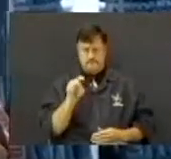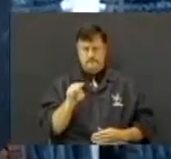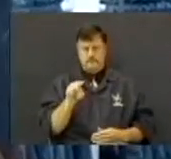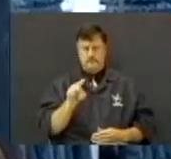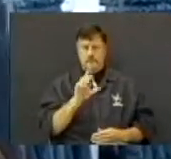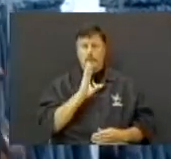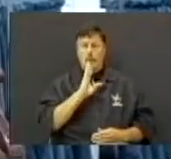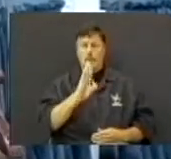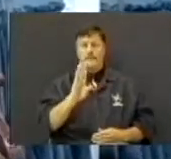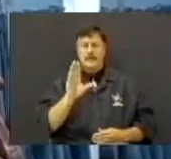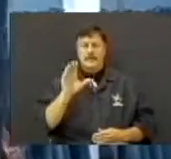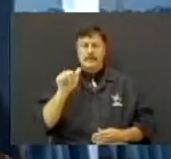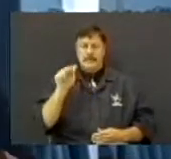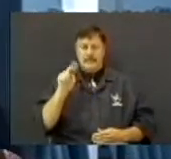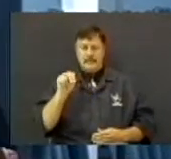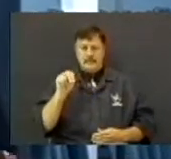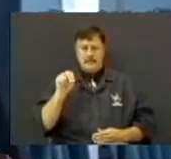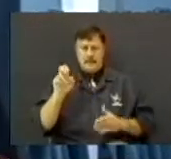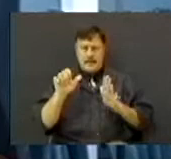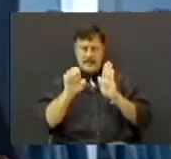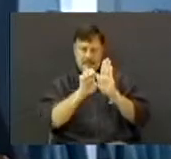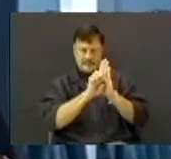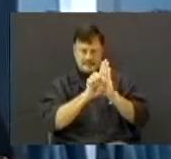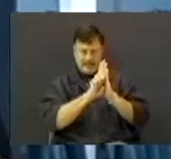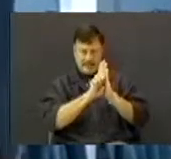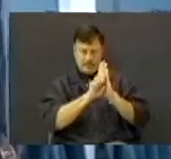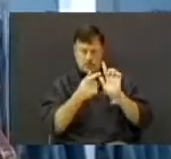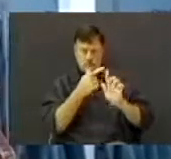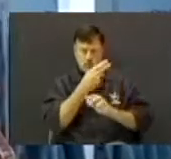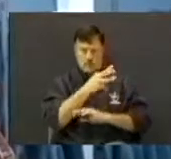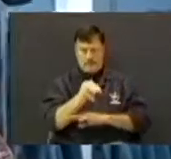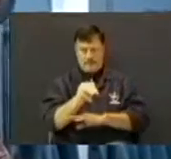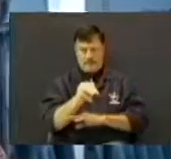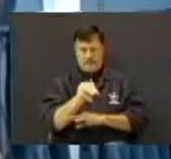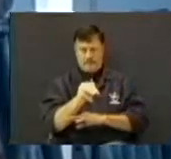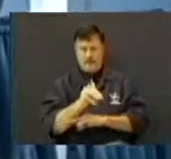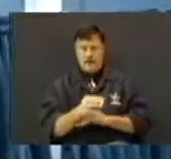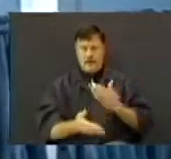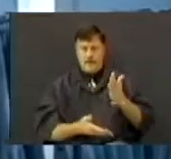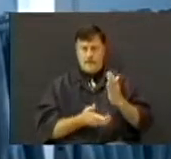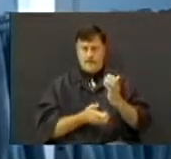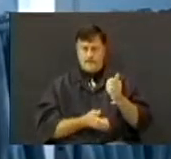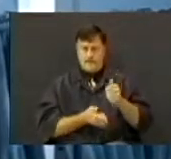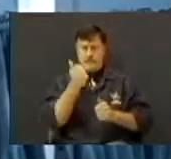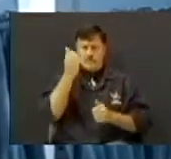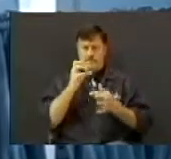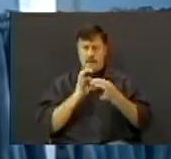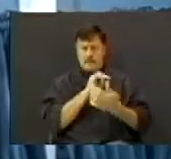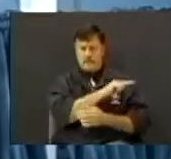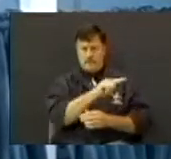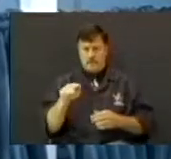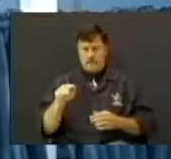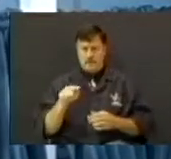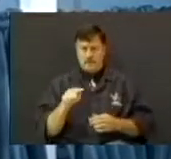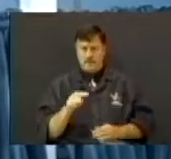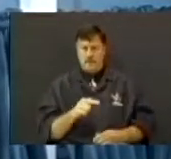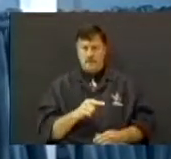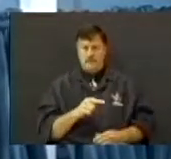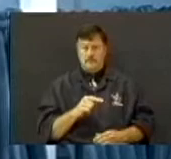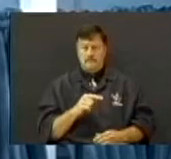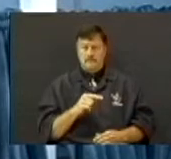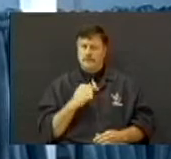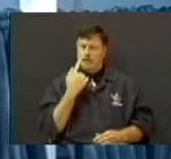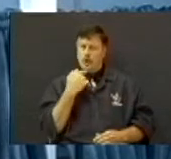Being an example to them. Now, I'll bet you, most of you, you don't know who my wife